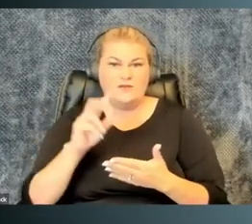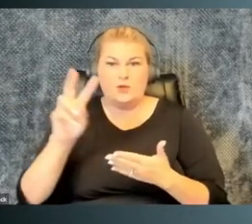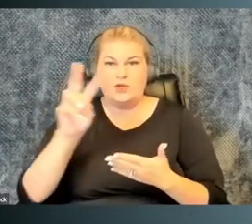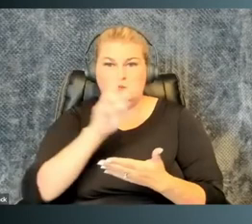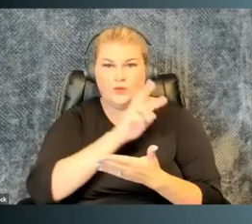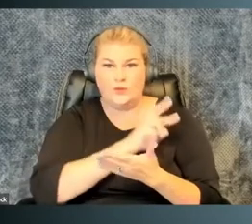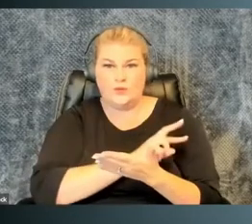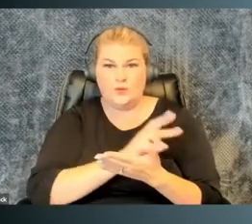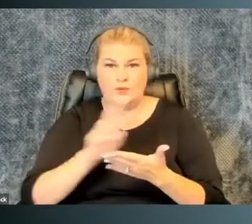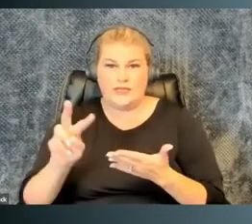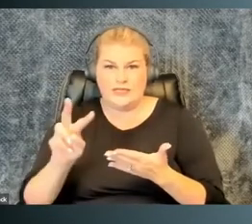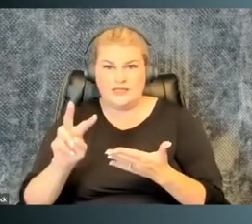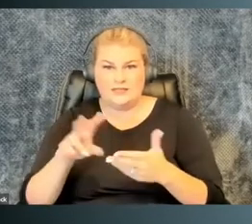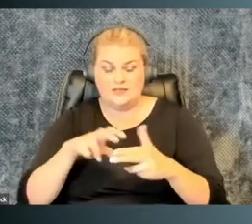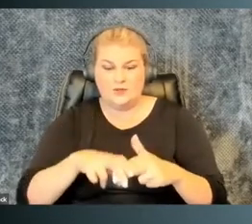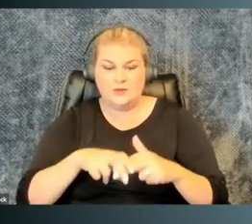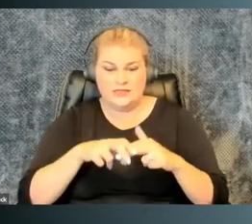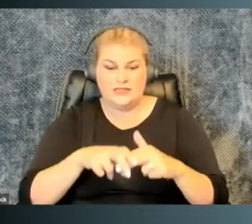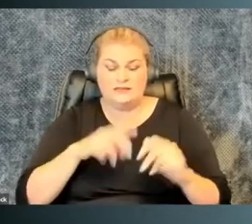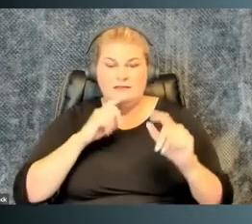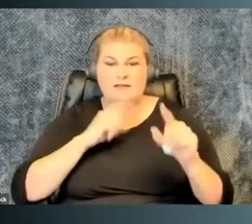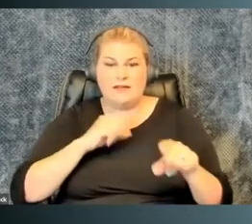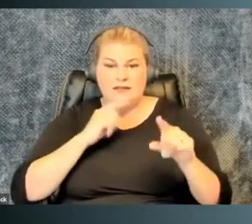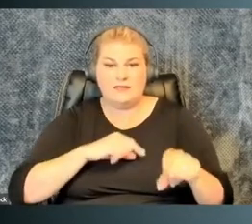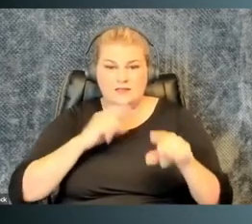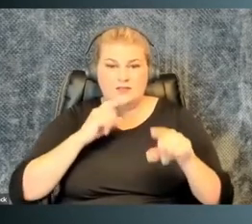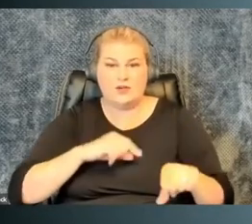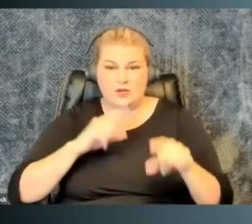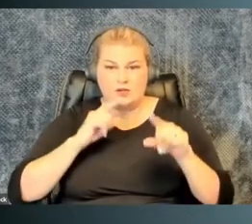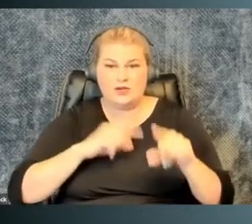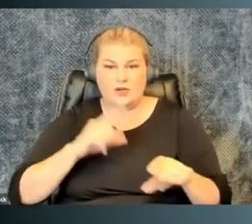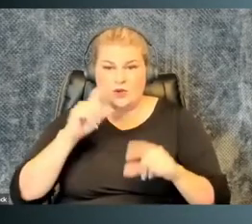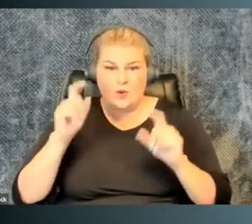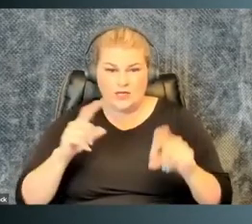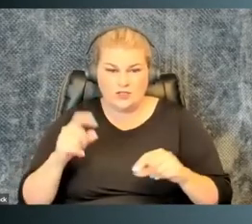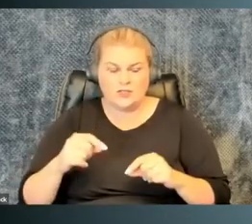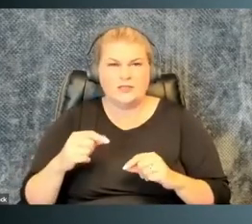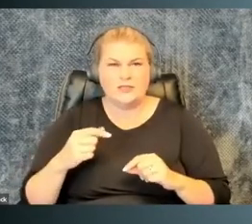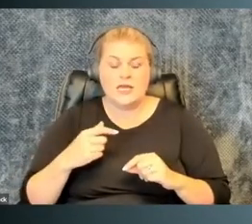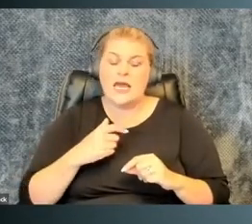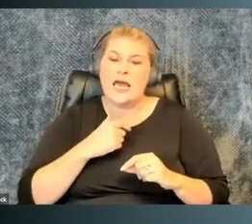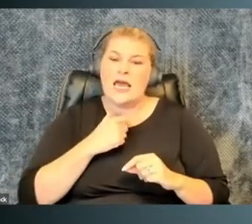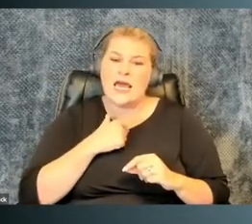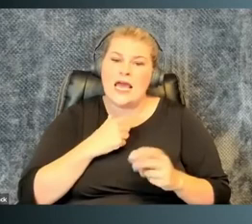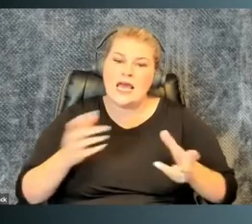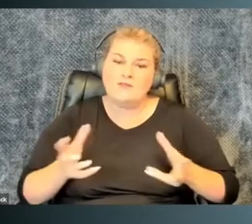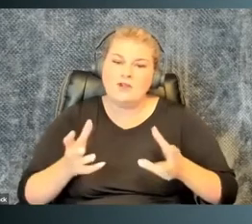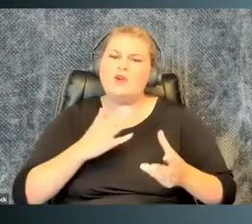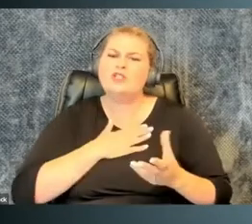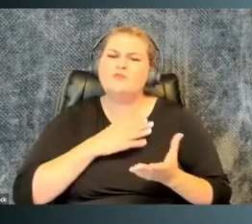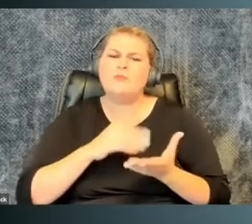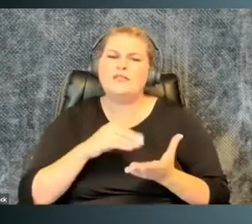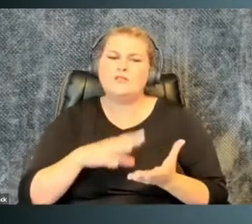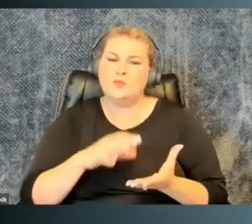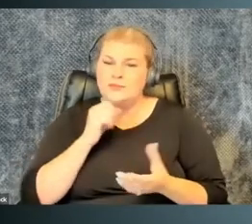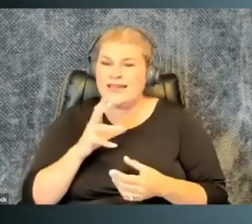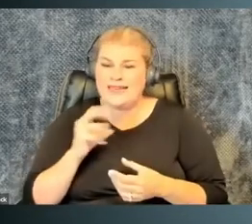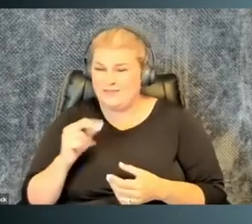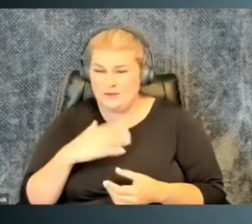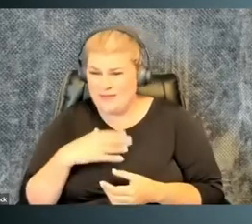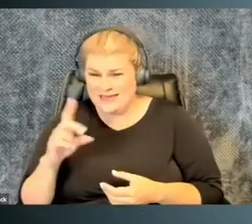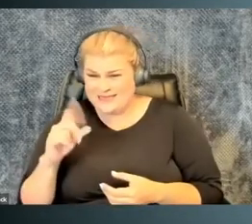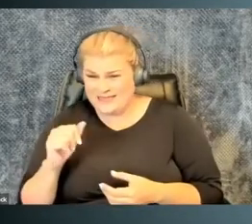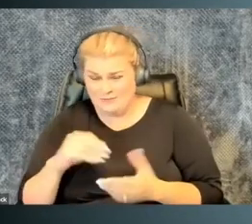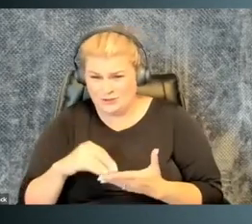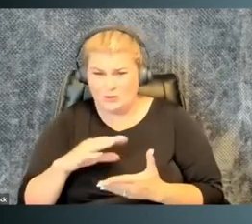days a week for two weeks to sit and answer questions. I've thought about, you know, I encourage